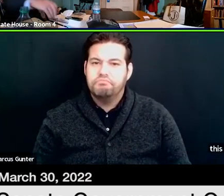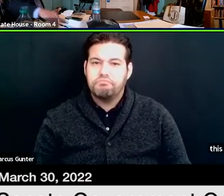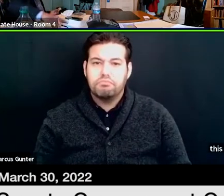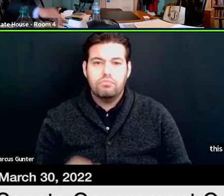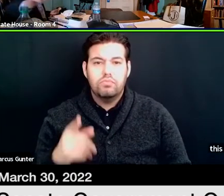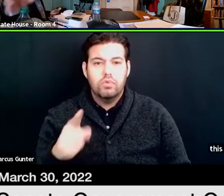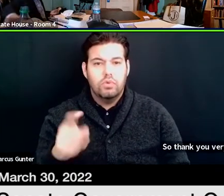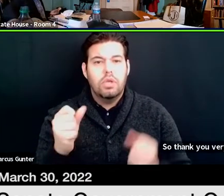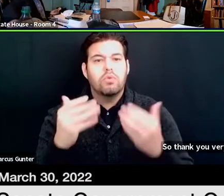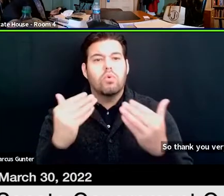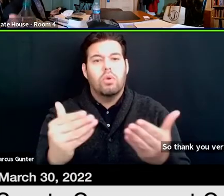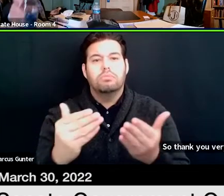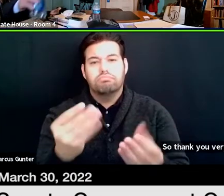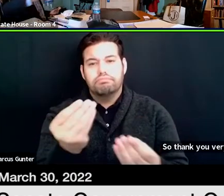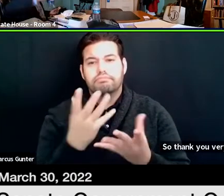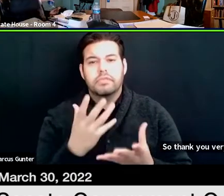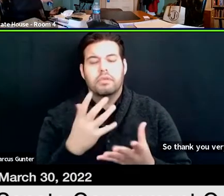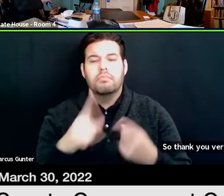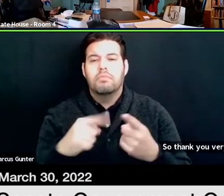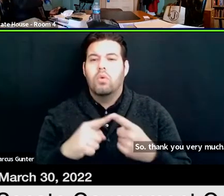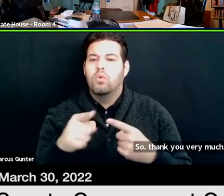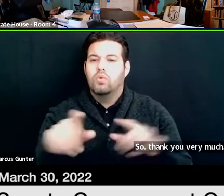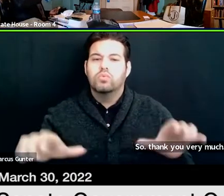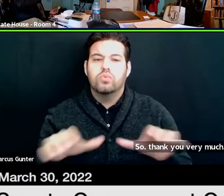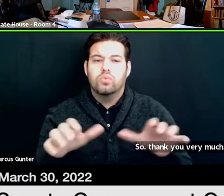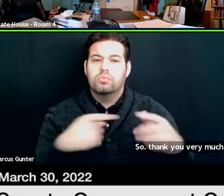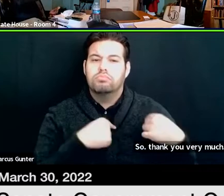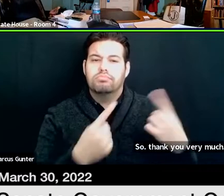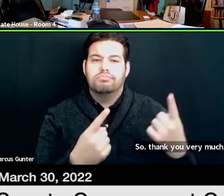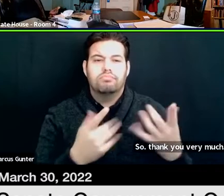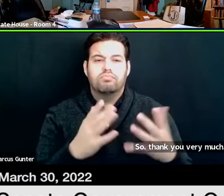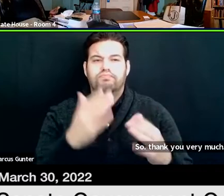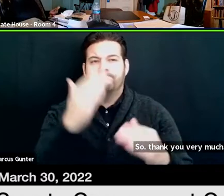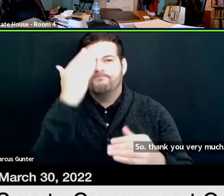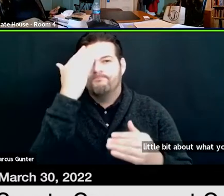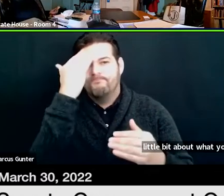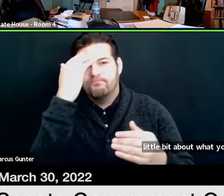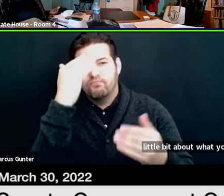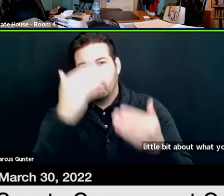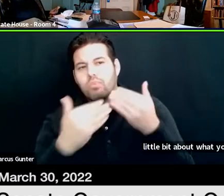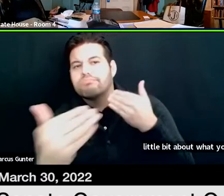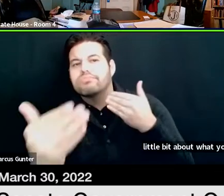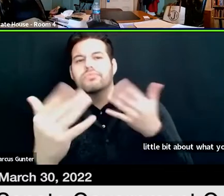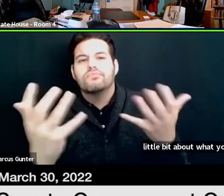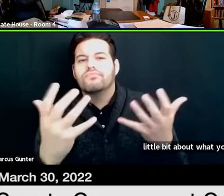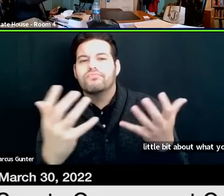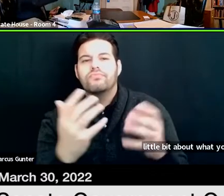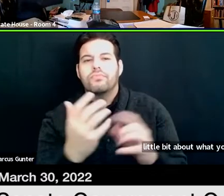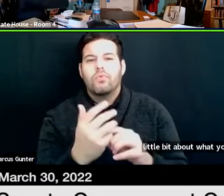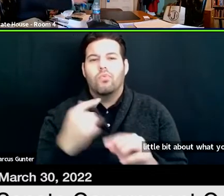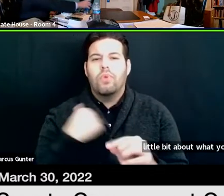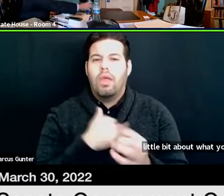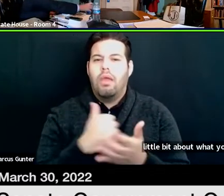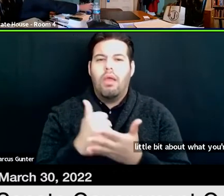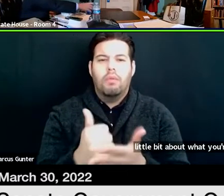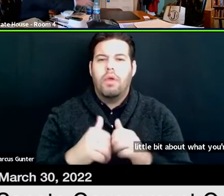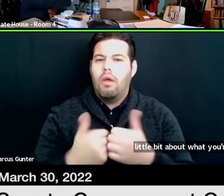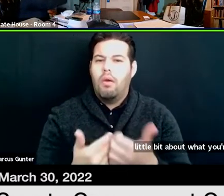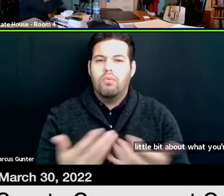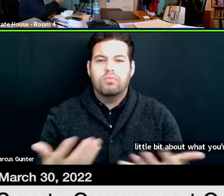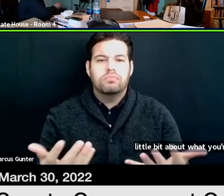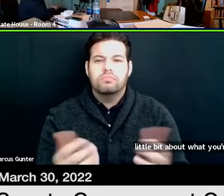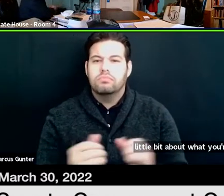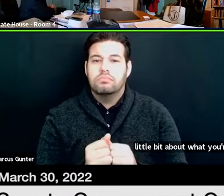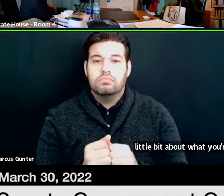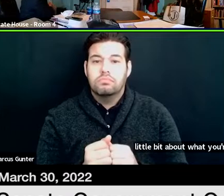talk to us a little bit about what you're doing, and where you're going, and what we can do to help, or what we